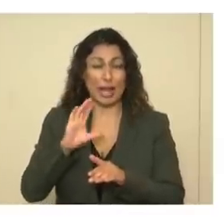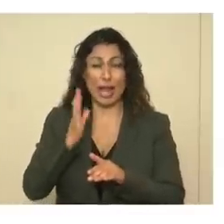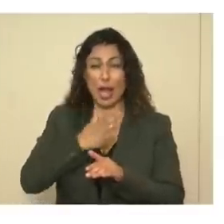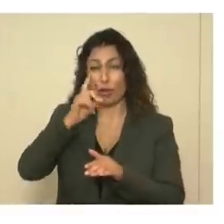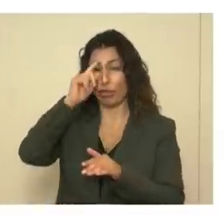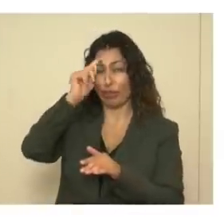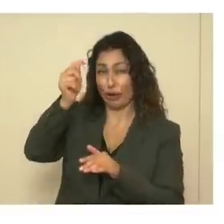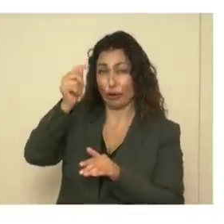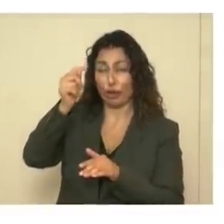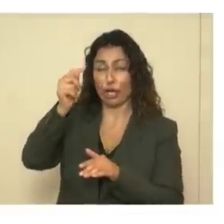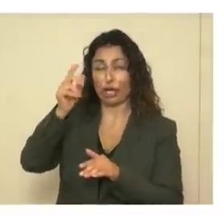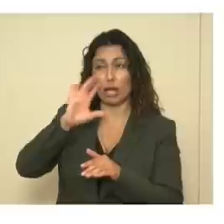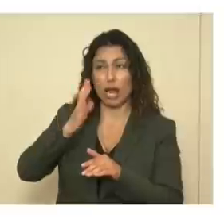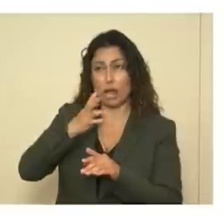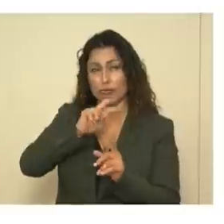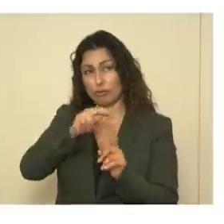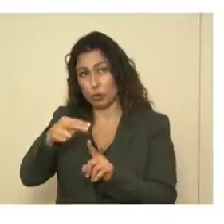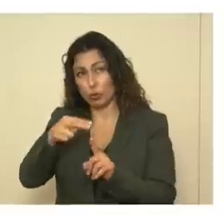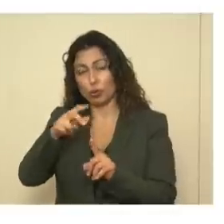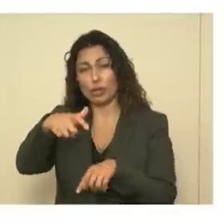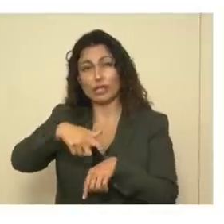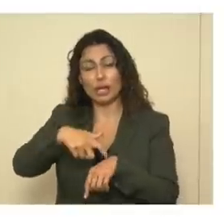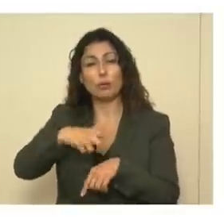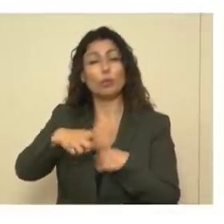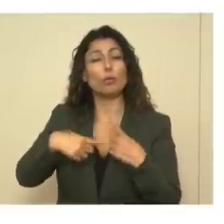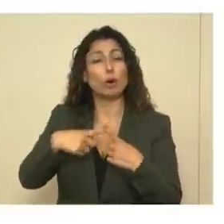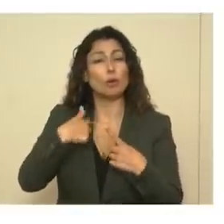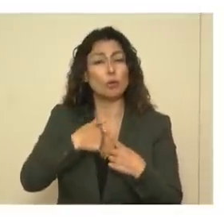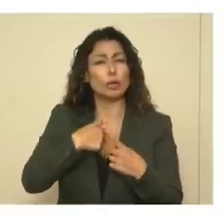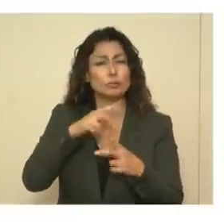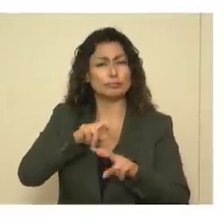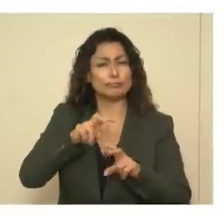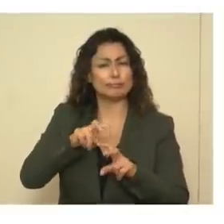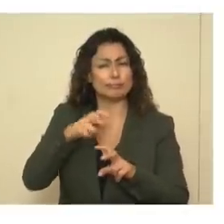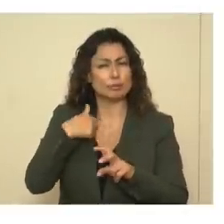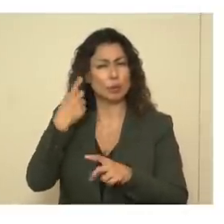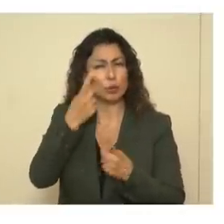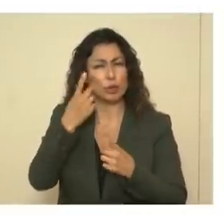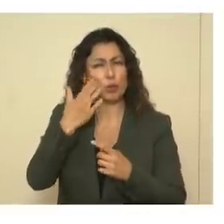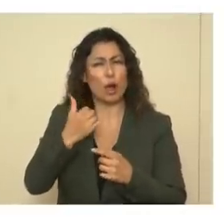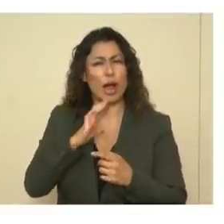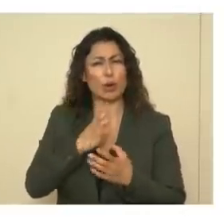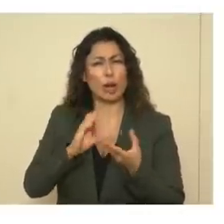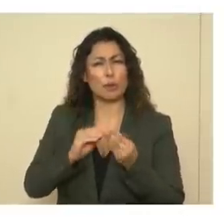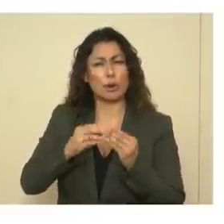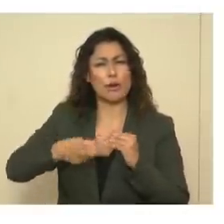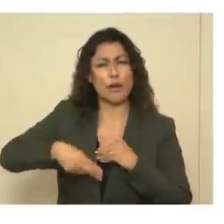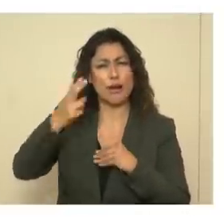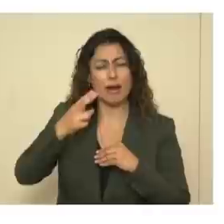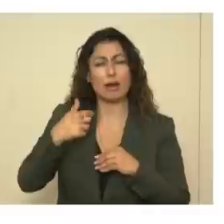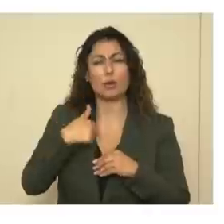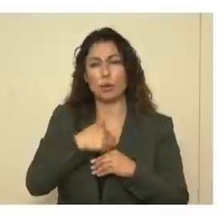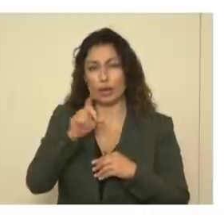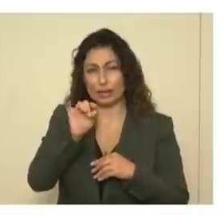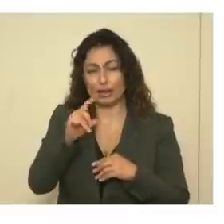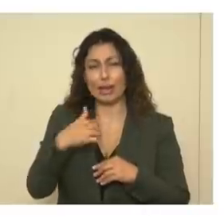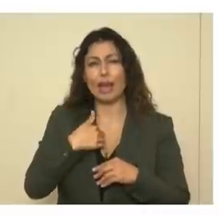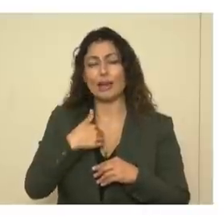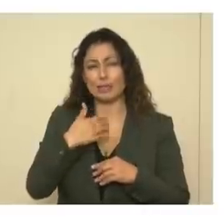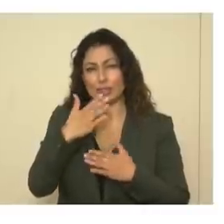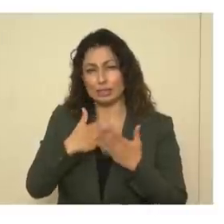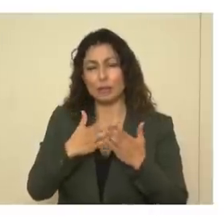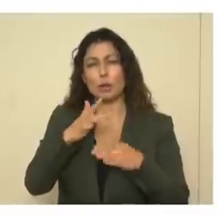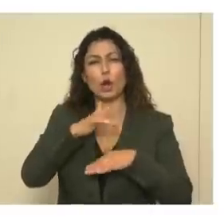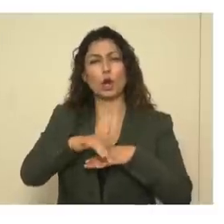was at the time when we wondered why we were so high was when we did have a couple of very early